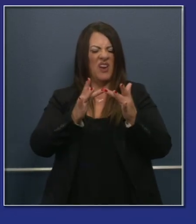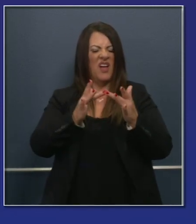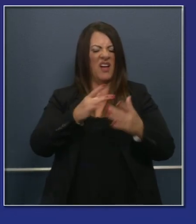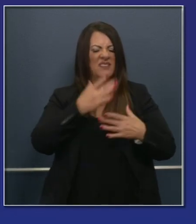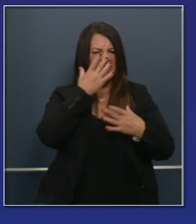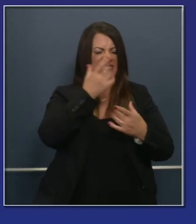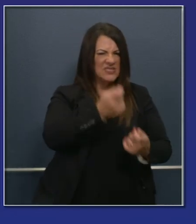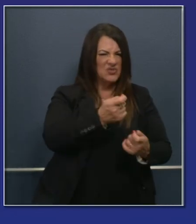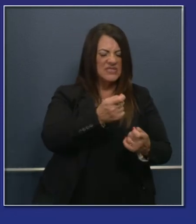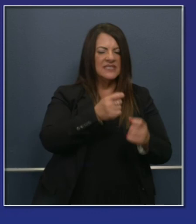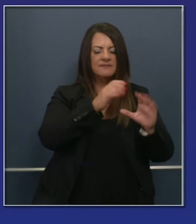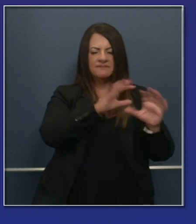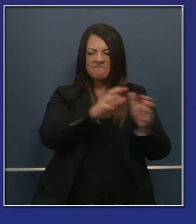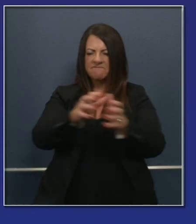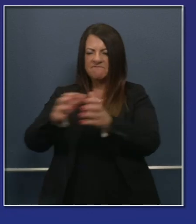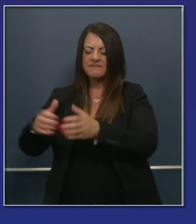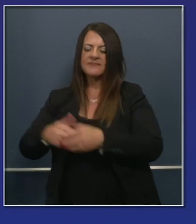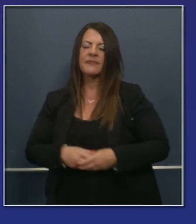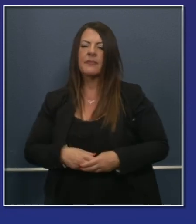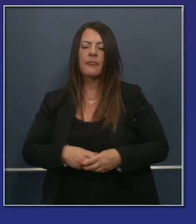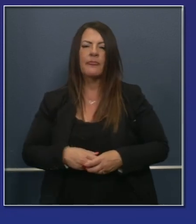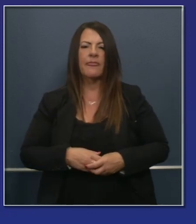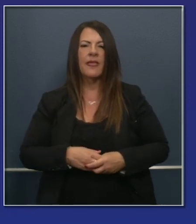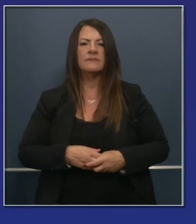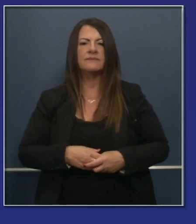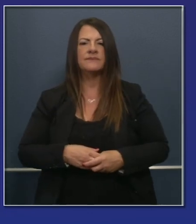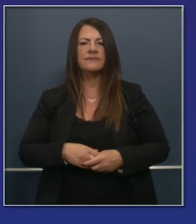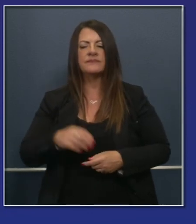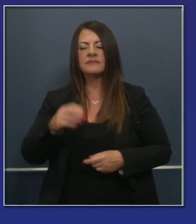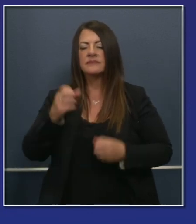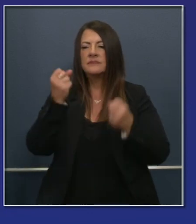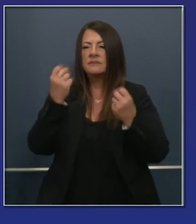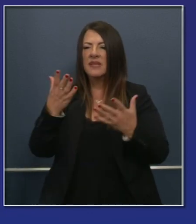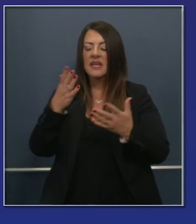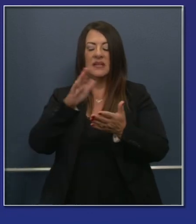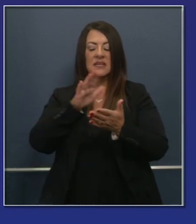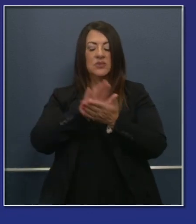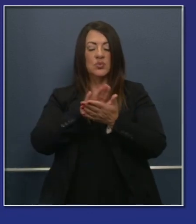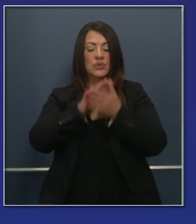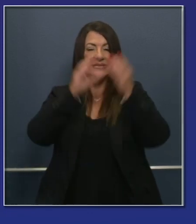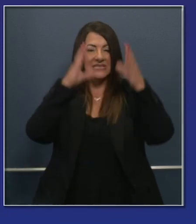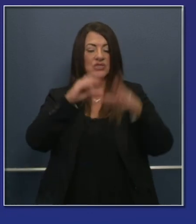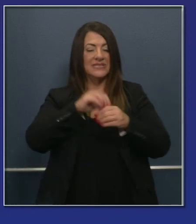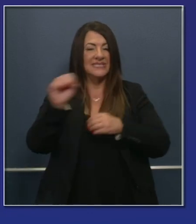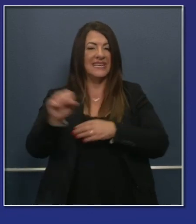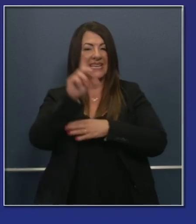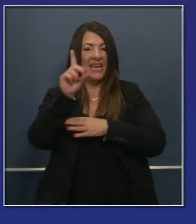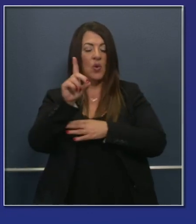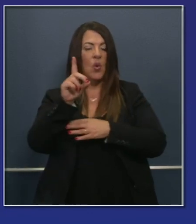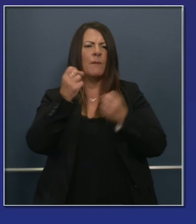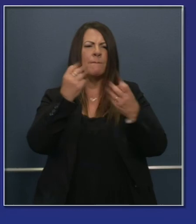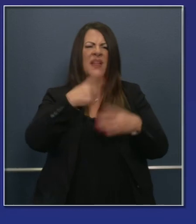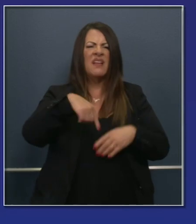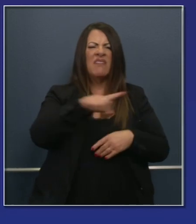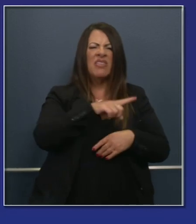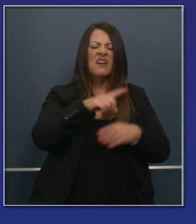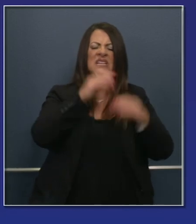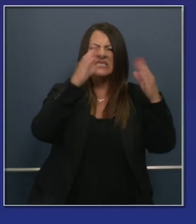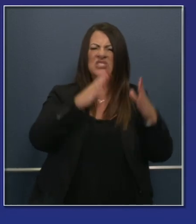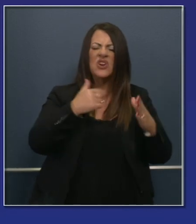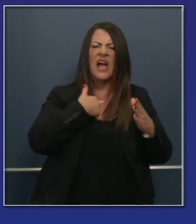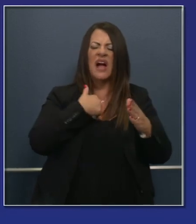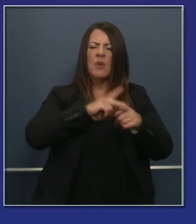In San Diego, parents and students, along with teachers, will have professional development at the start of the school year, August 31st for them.